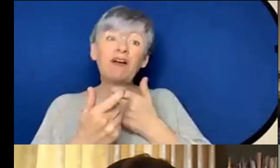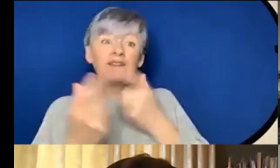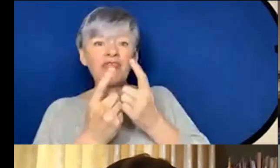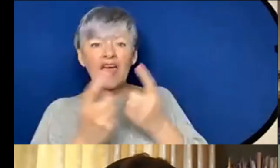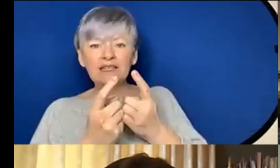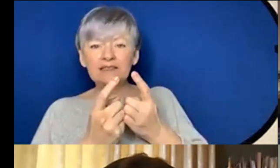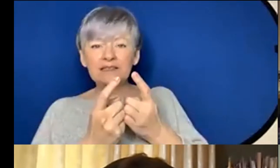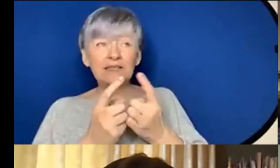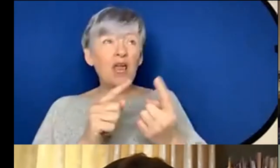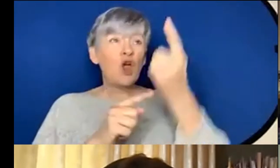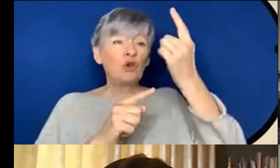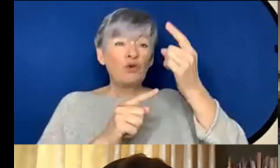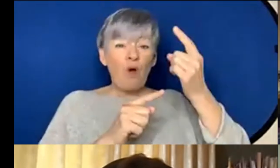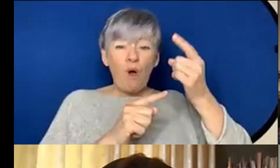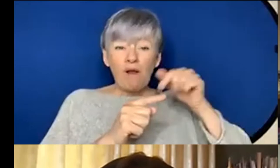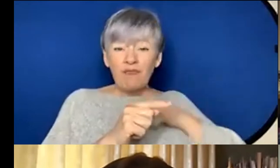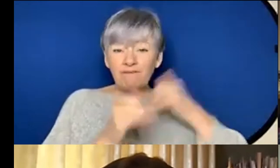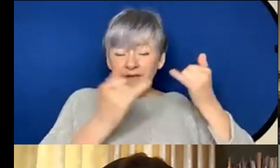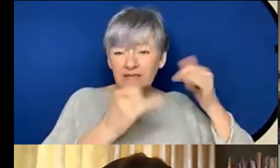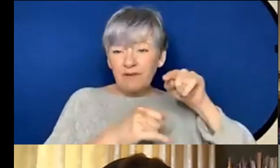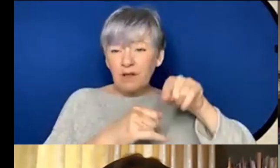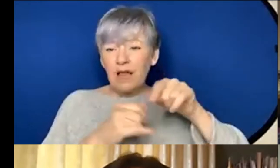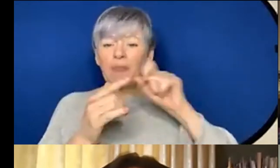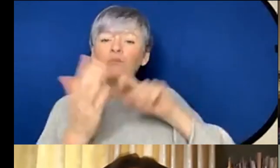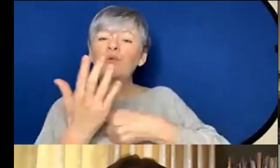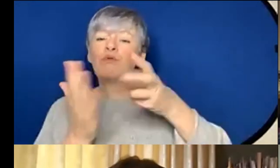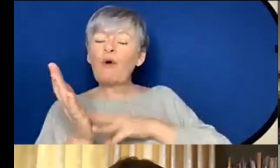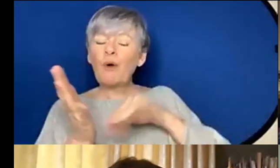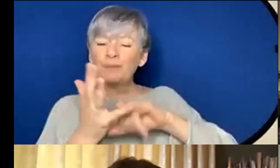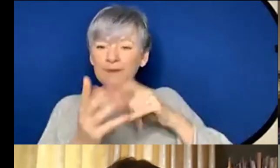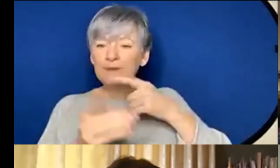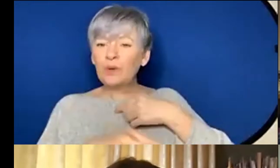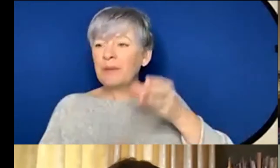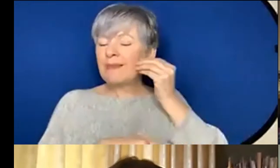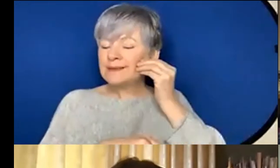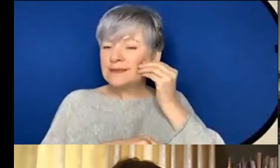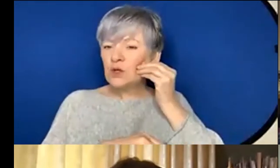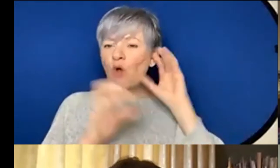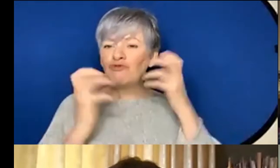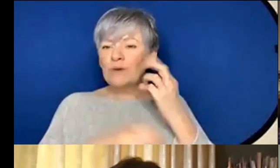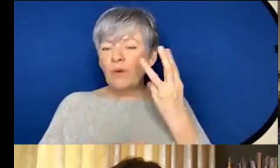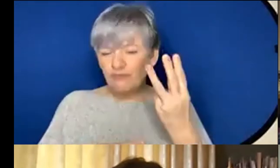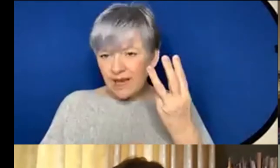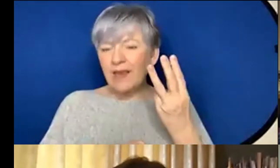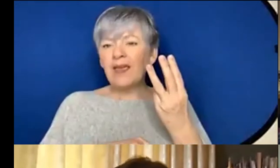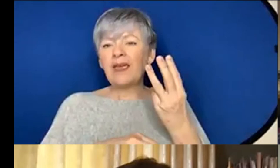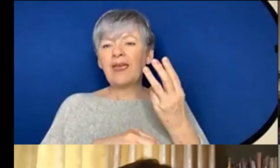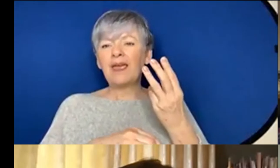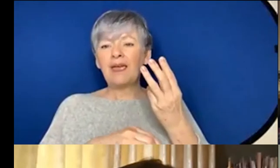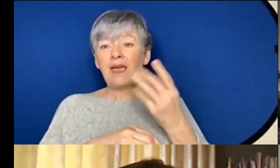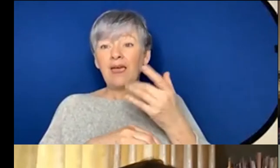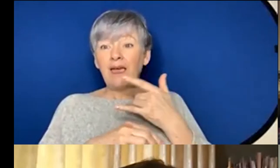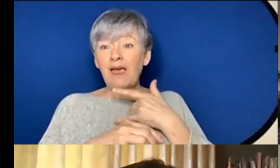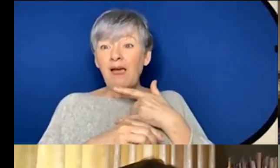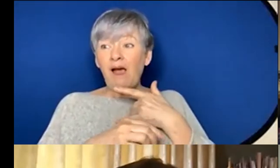sound festival but also at the proms I mean I've been listening to a new music show recently on radio three and yeah I will admit quite a lot of the